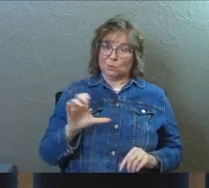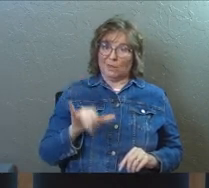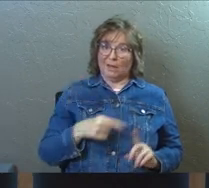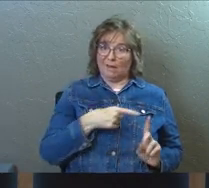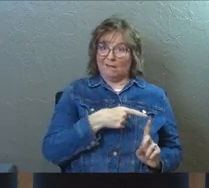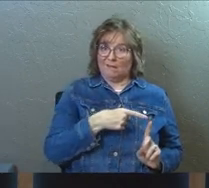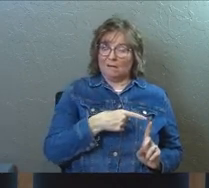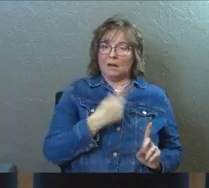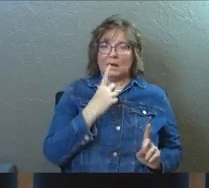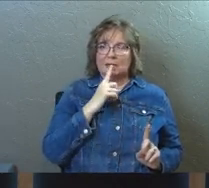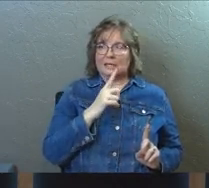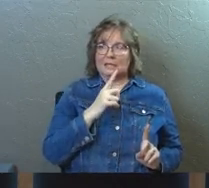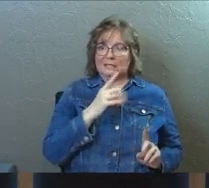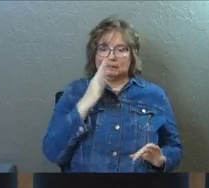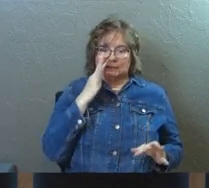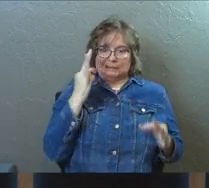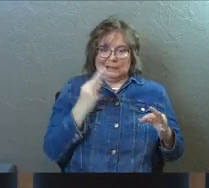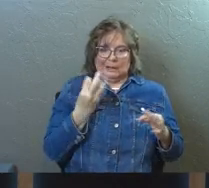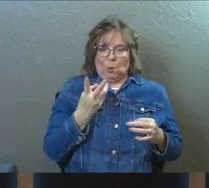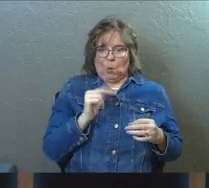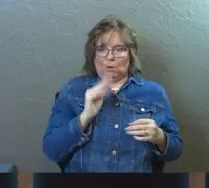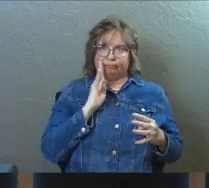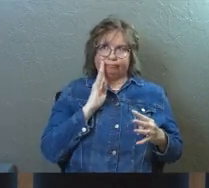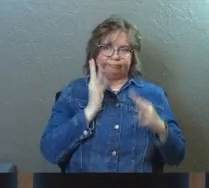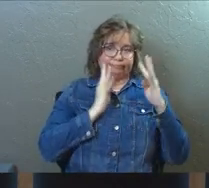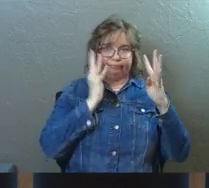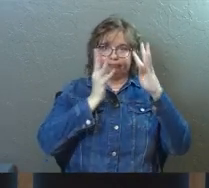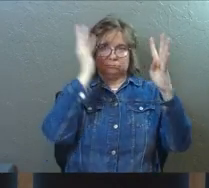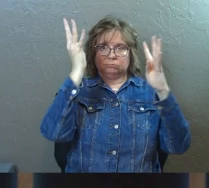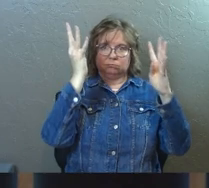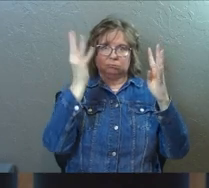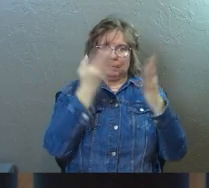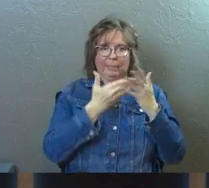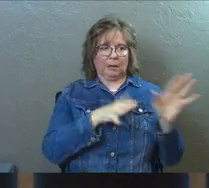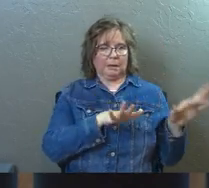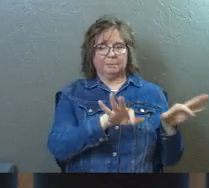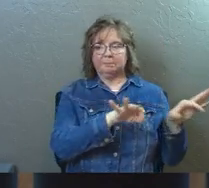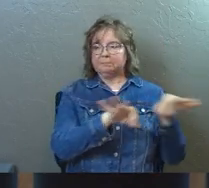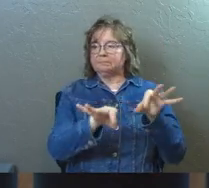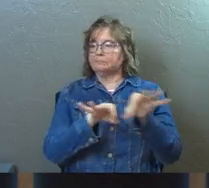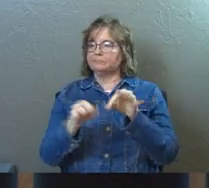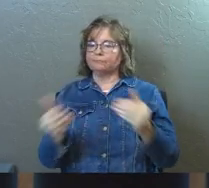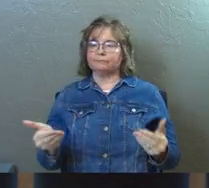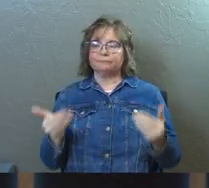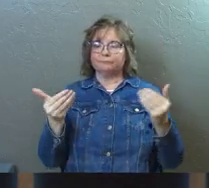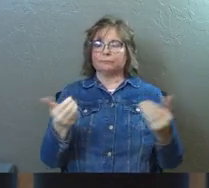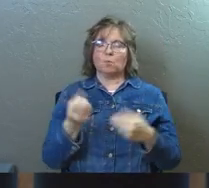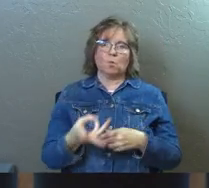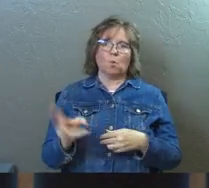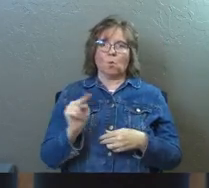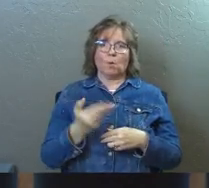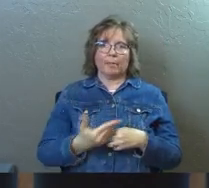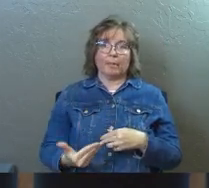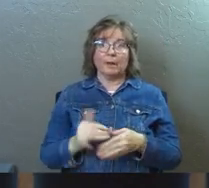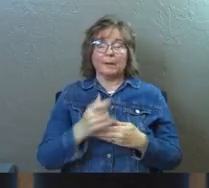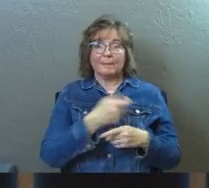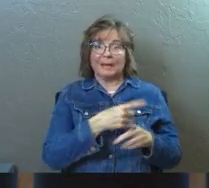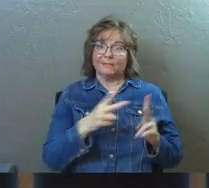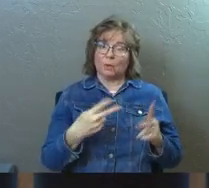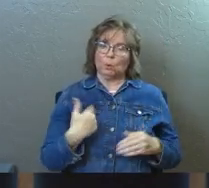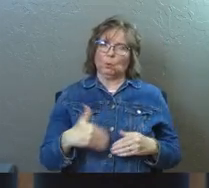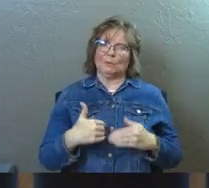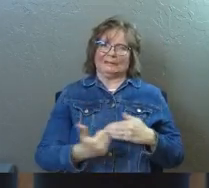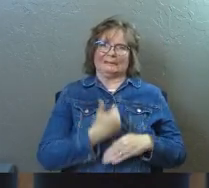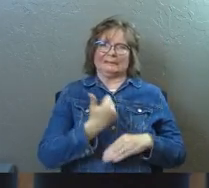because he had kind of rolled his own, so to speak. He kind of made his own thing, and he was going forward with his own thing, and that made him a